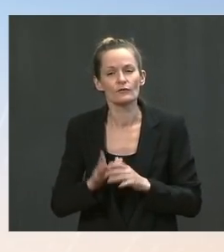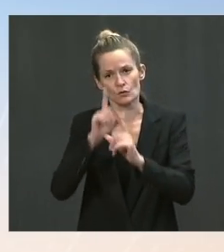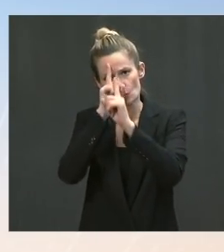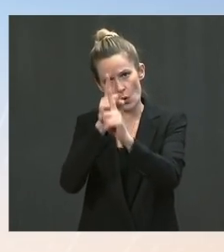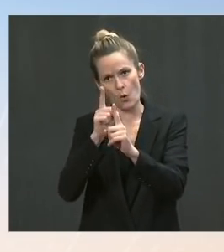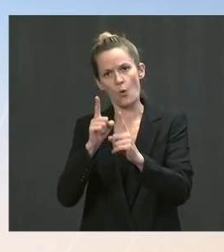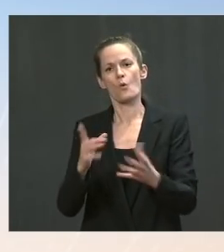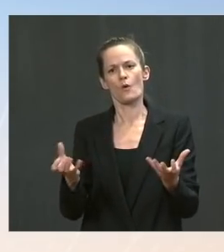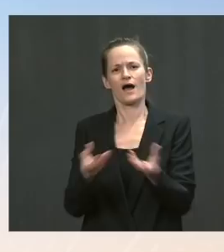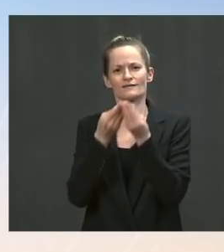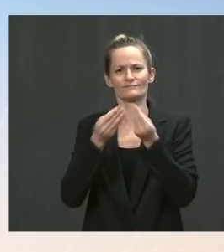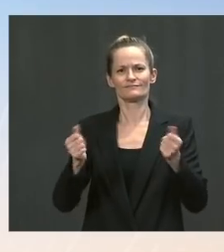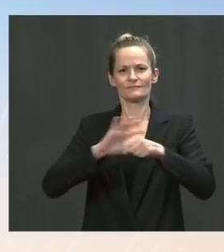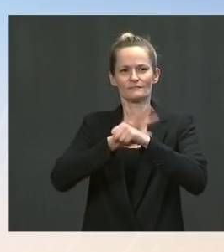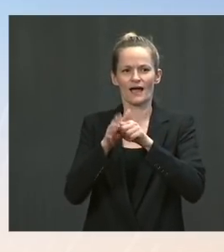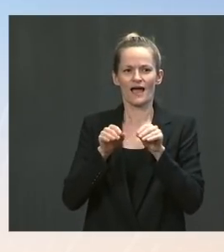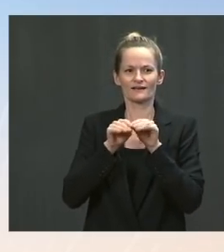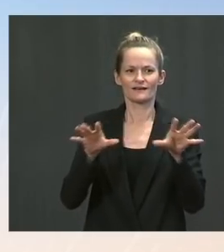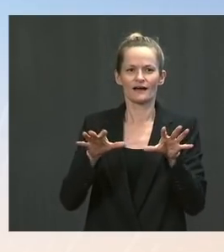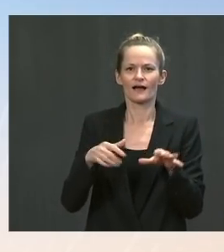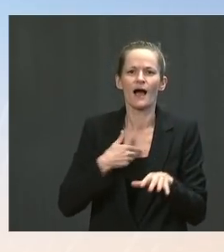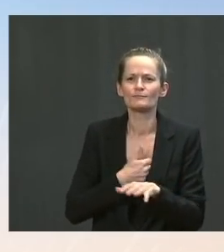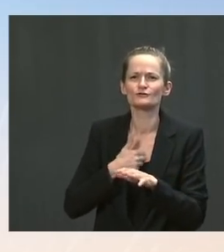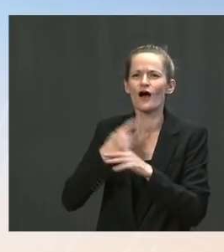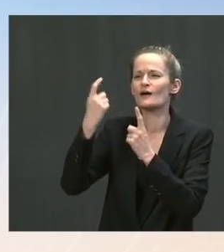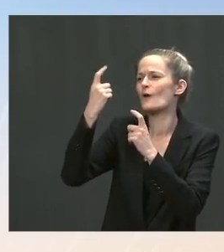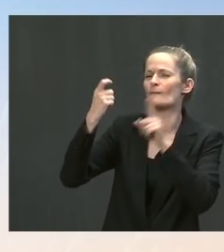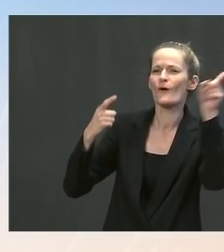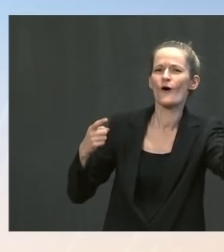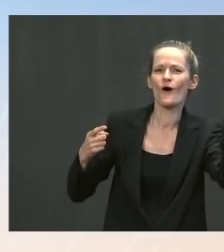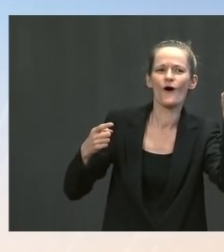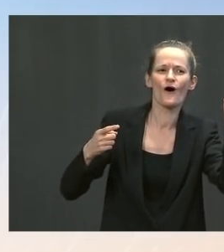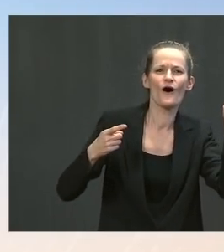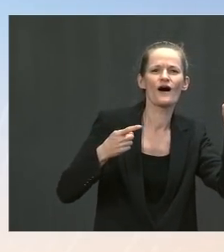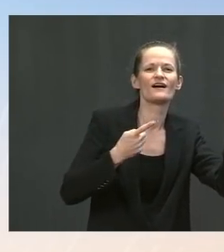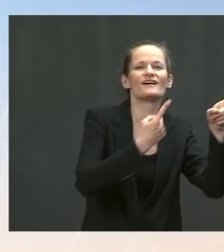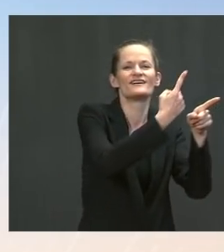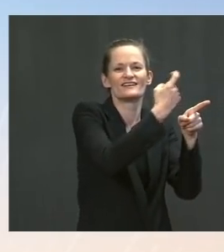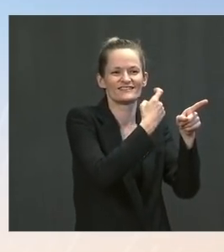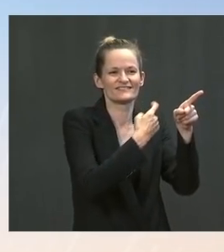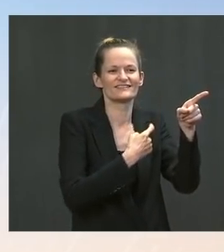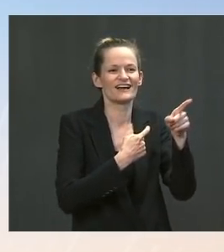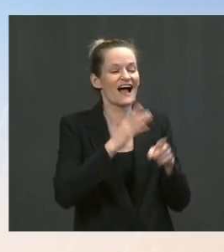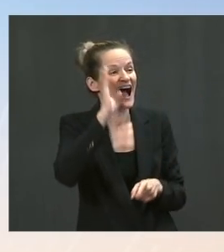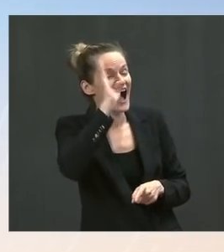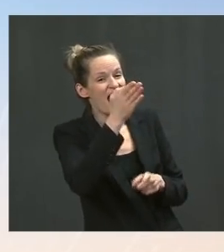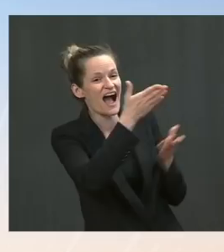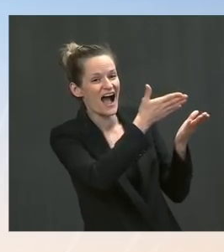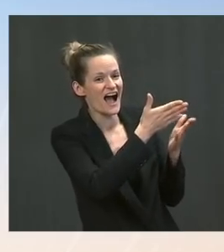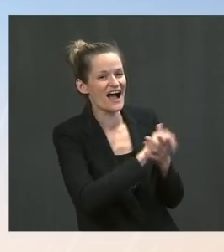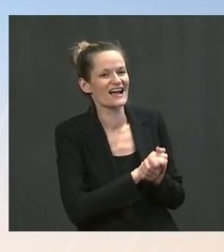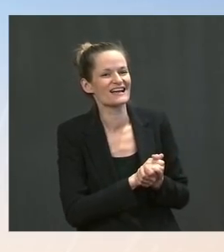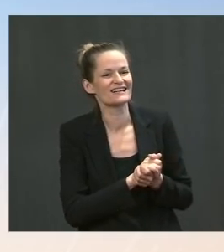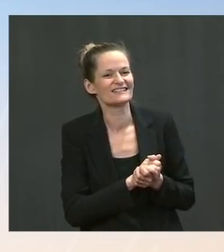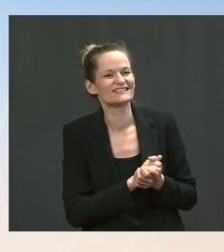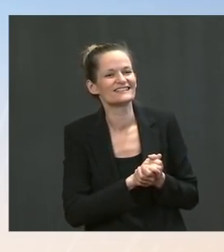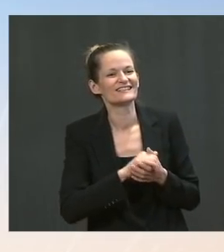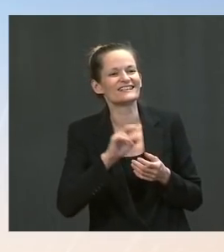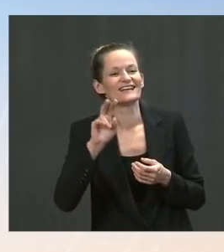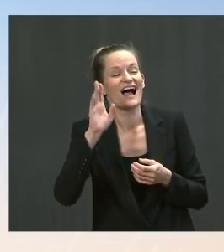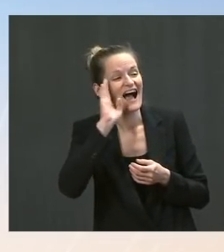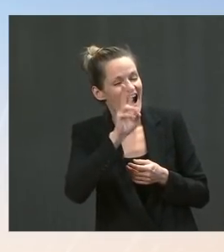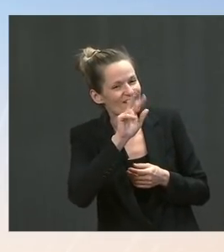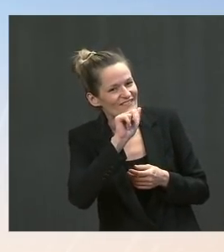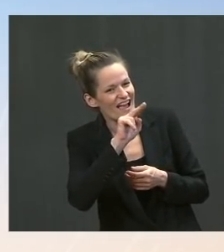everyone. Oh, I have one more person. I'm sorry. Go ahead. Hello. Jen. It's Vanessa Tyler from the Black Information Network.